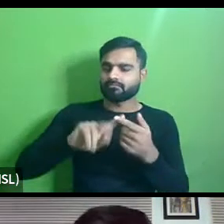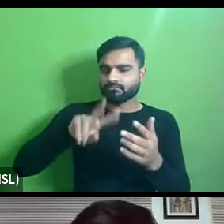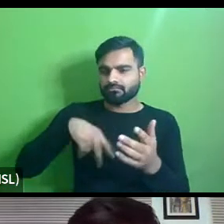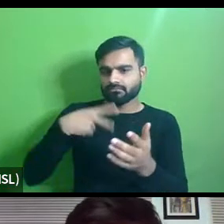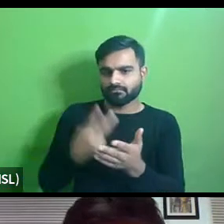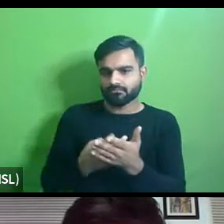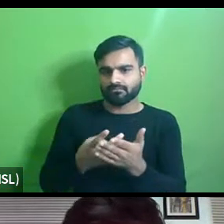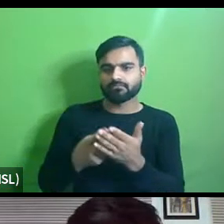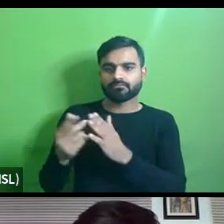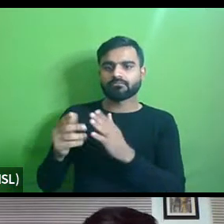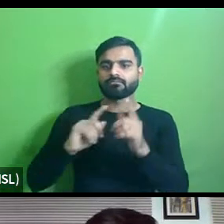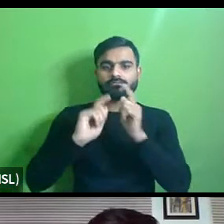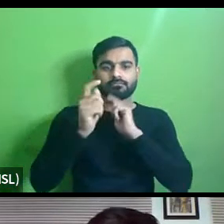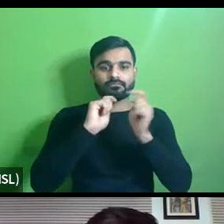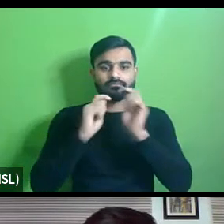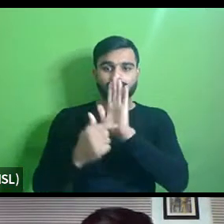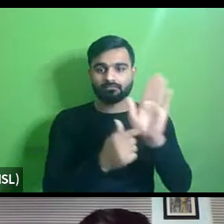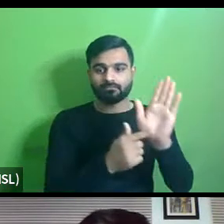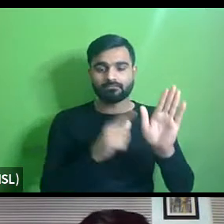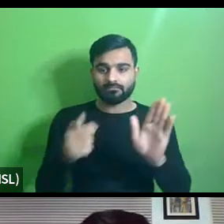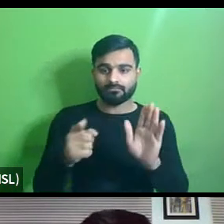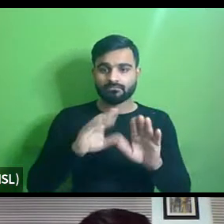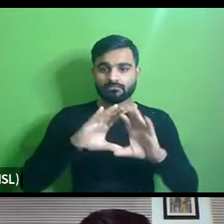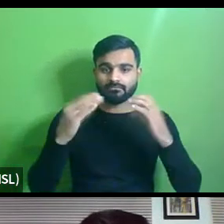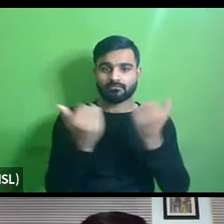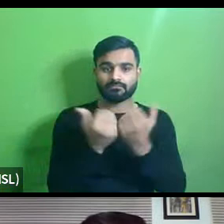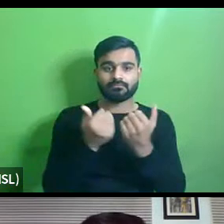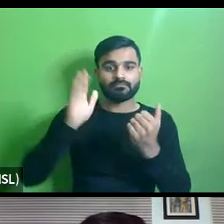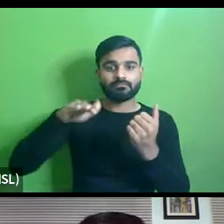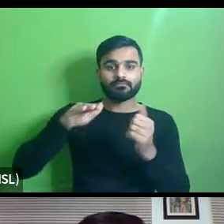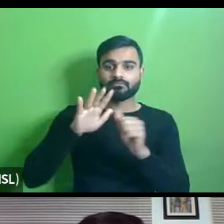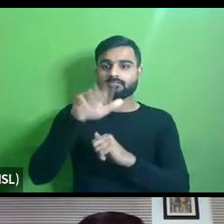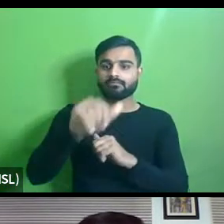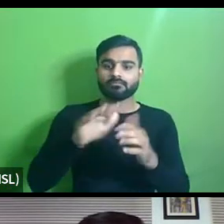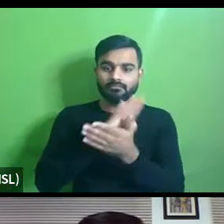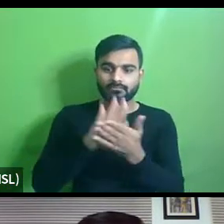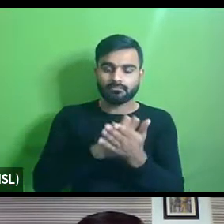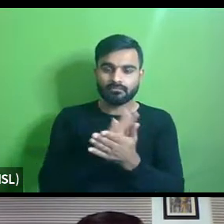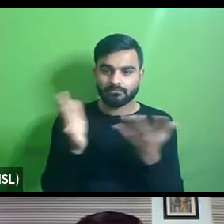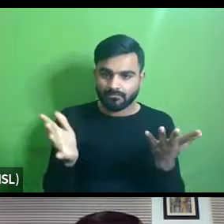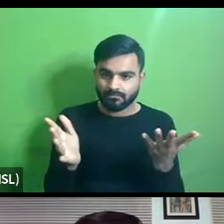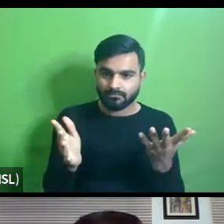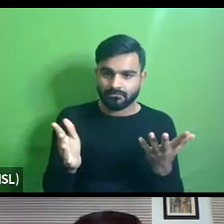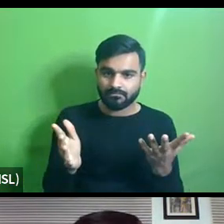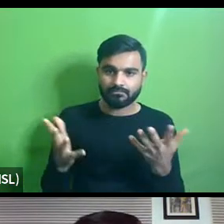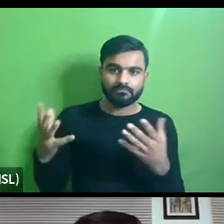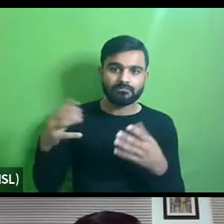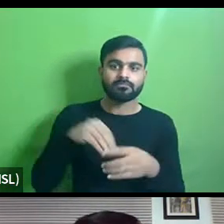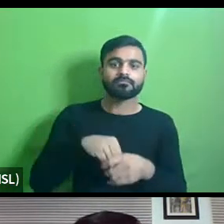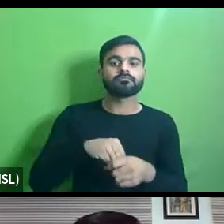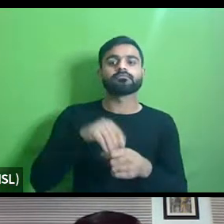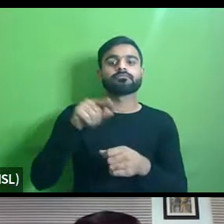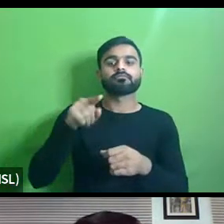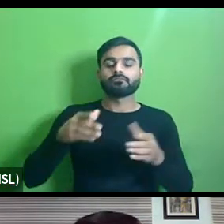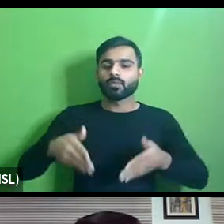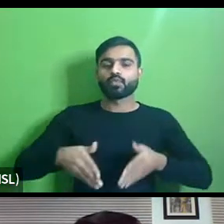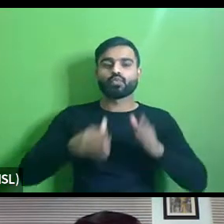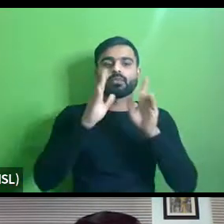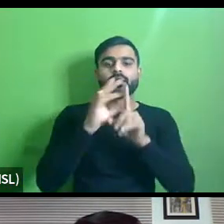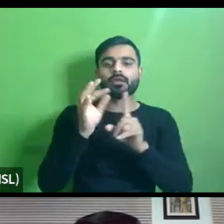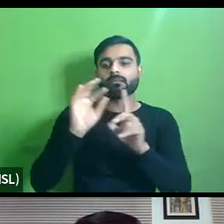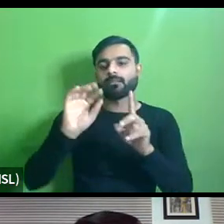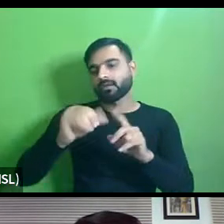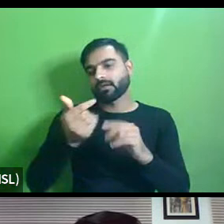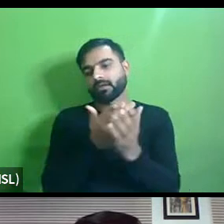highlighted in the media that oh my god even the parliament is not accessible so it is being brought into limelight in a way only when some other